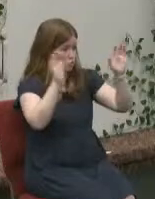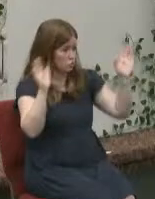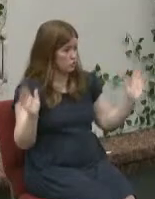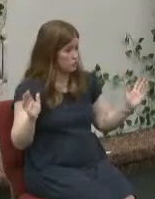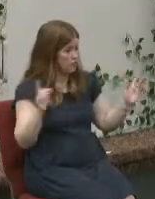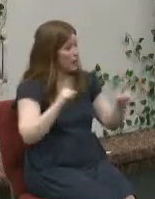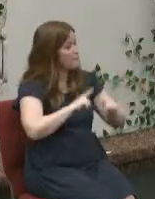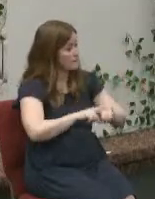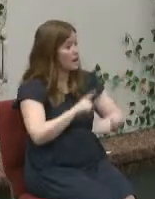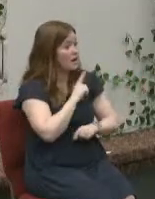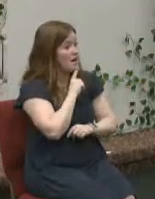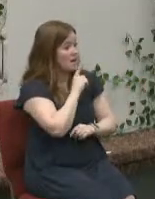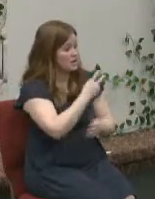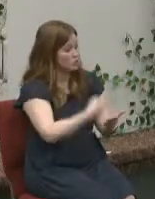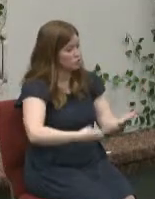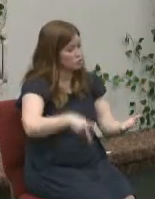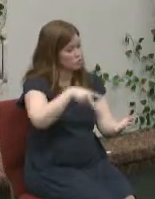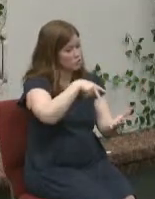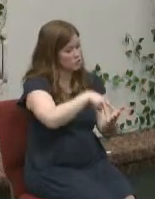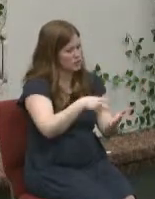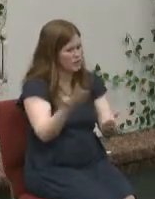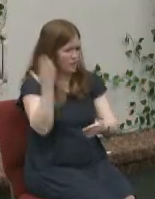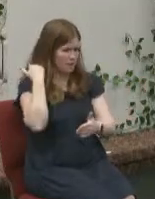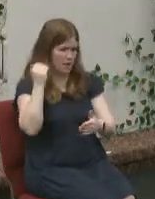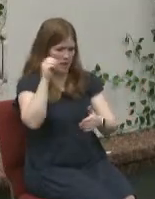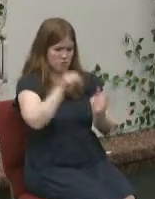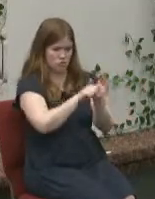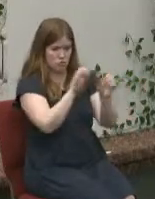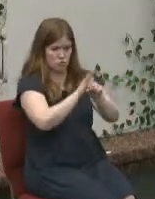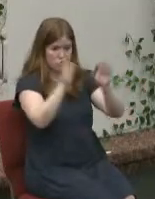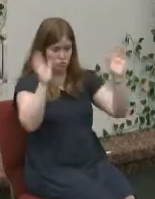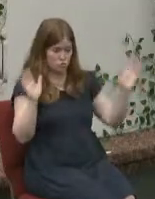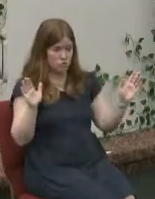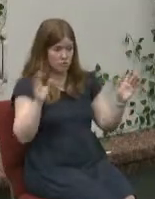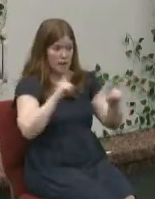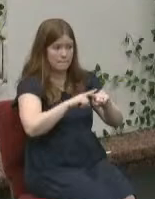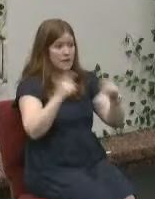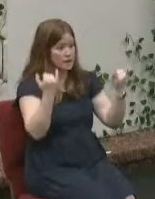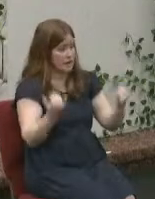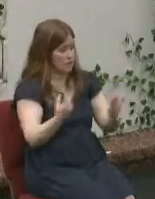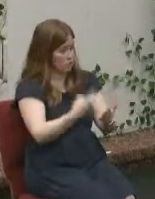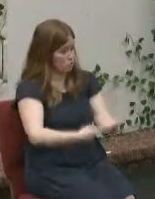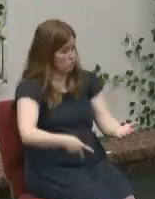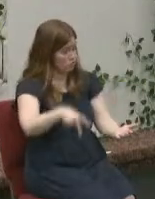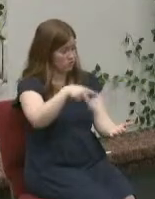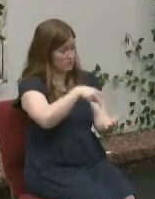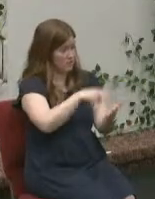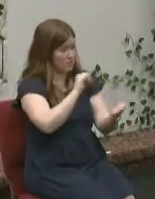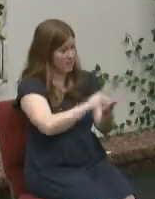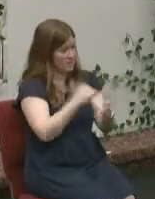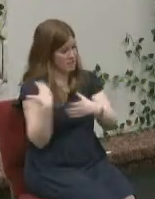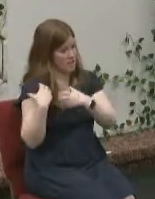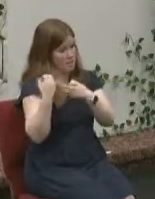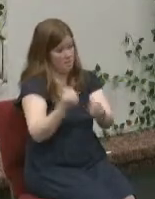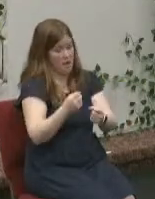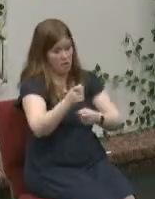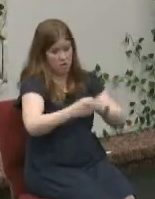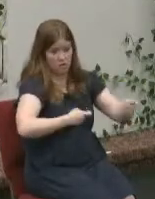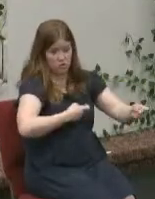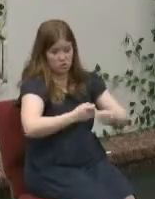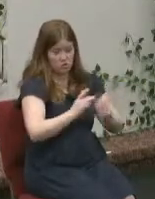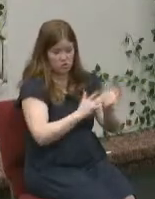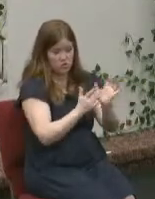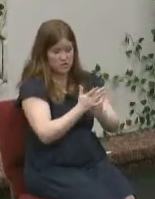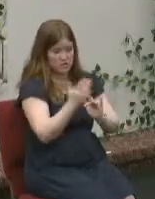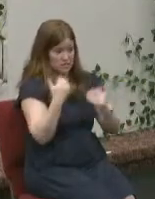is risen was crucified is risen that's the power and authority that he has jesus can tell you this